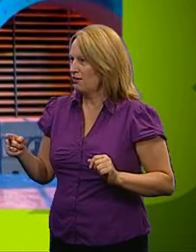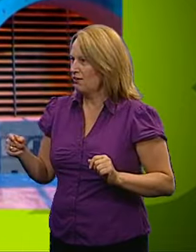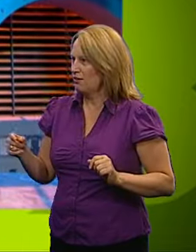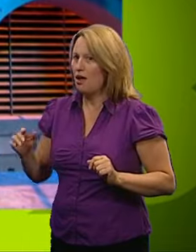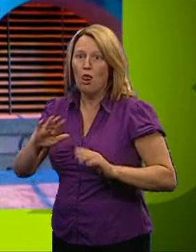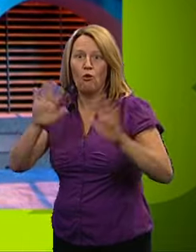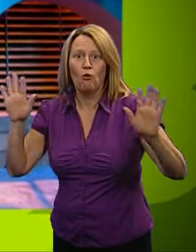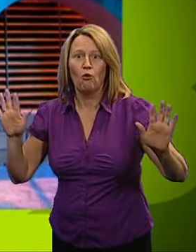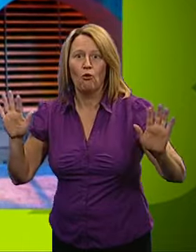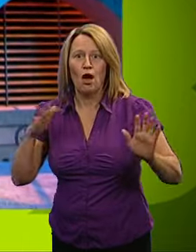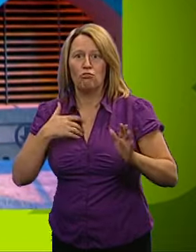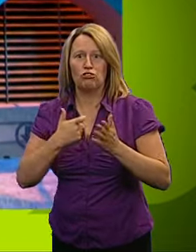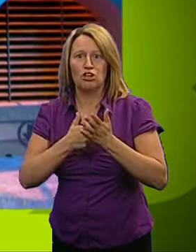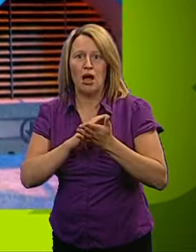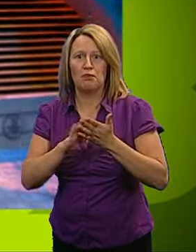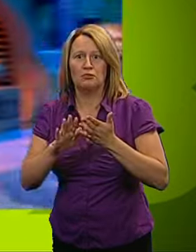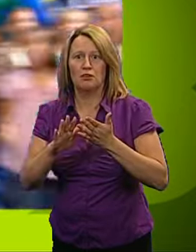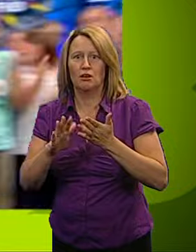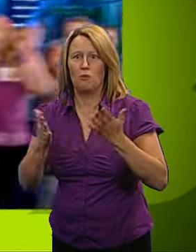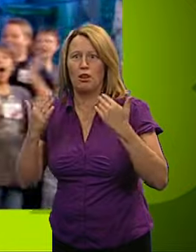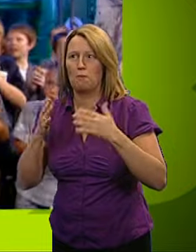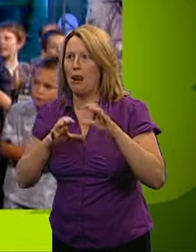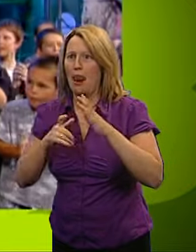Hello, I'm Richard Hammond and welcome to my last lap.